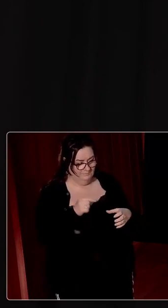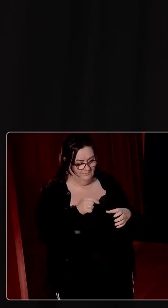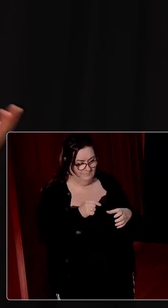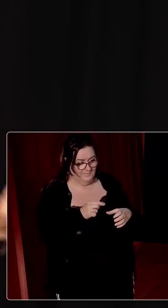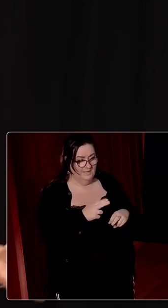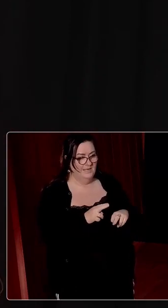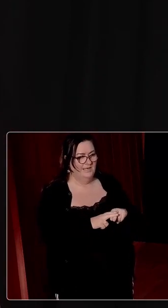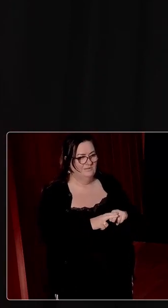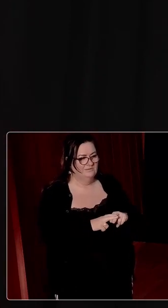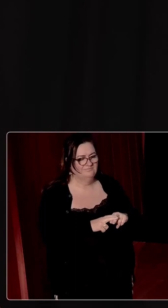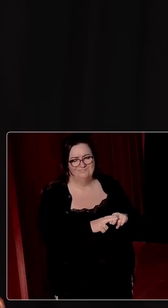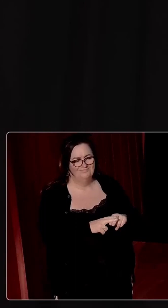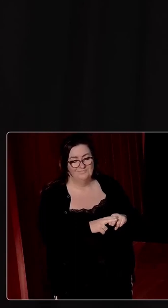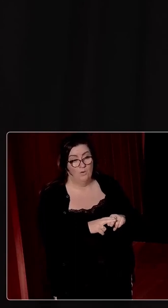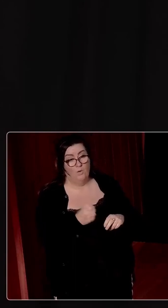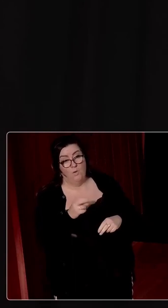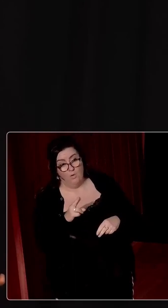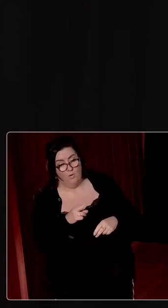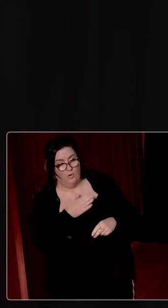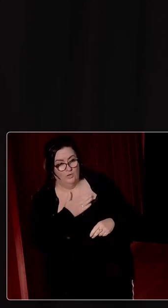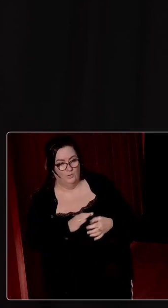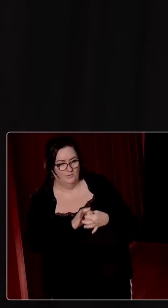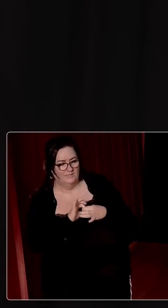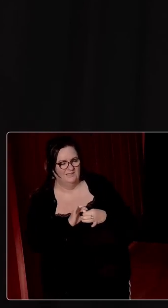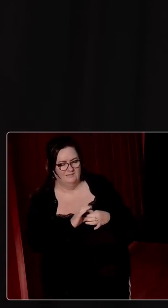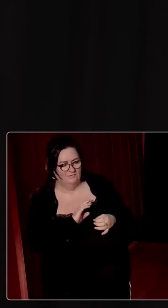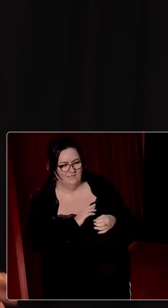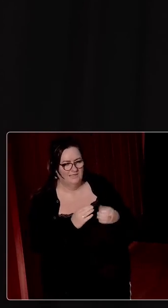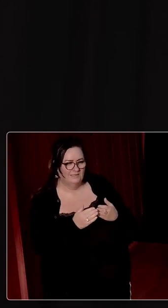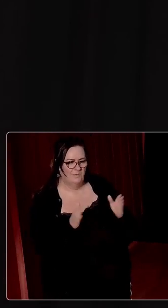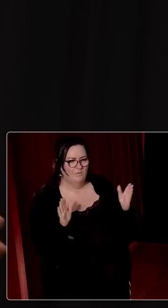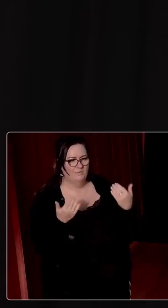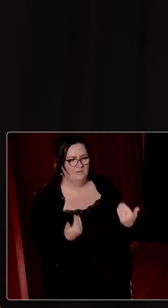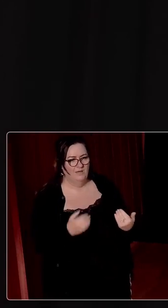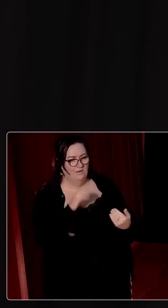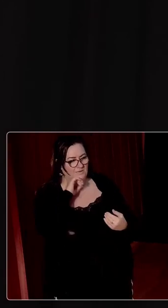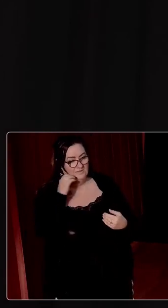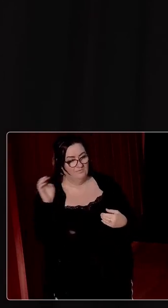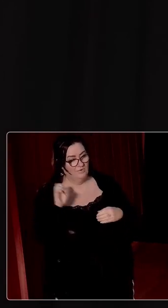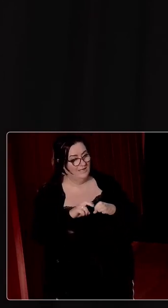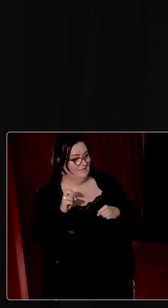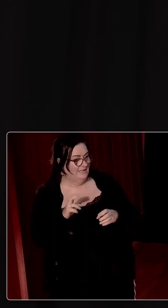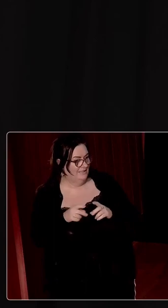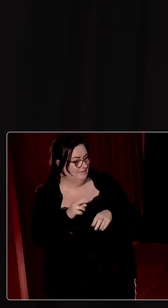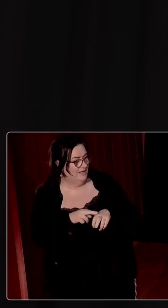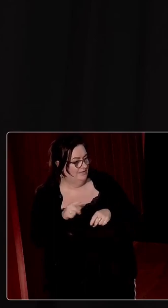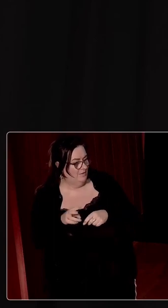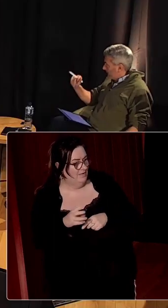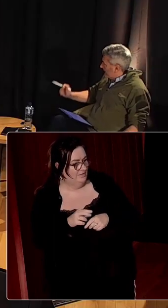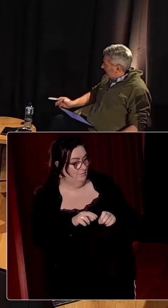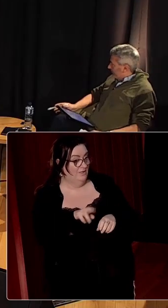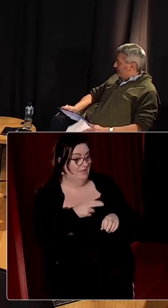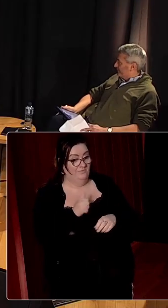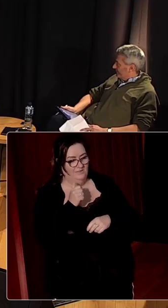as nationalist or unionist. And I would say the future is much more open because of Brexit than it would have been without. Do you agree, Marie? Oh,